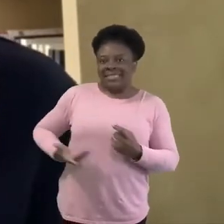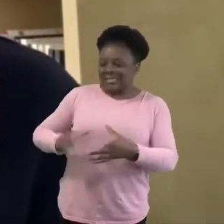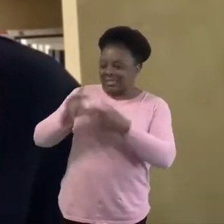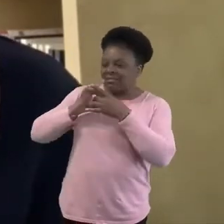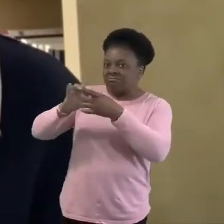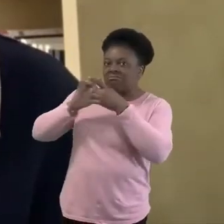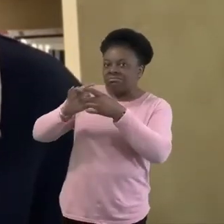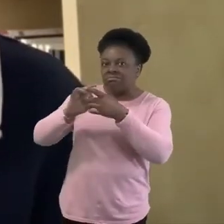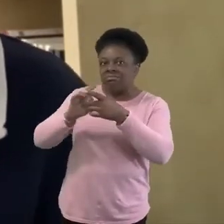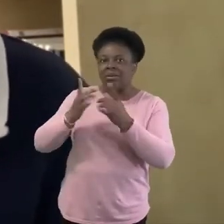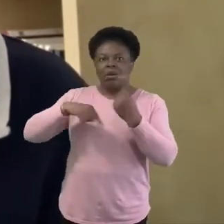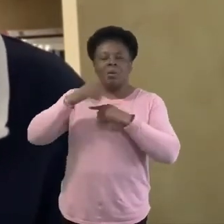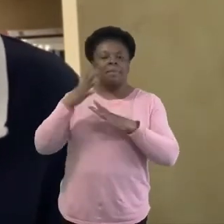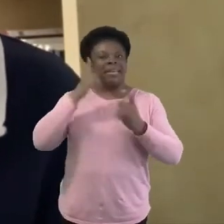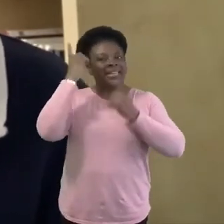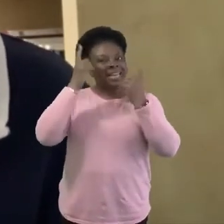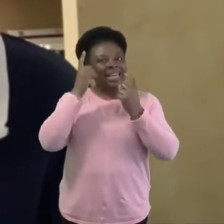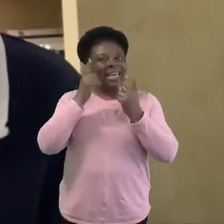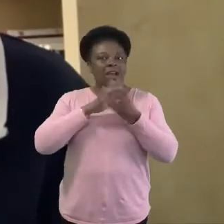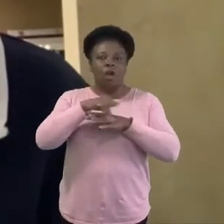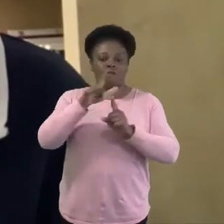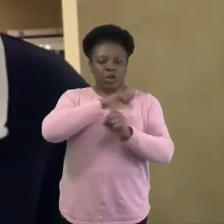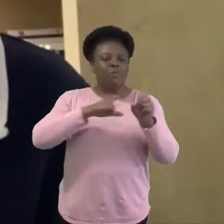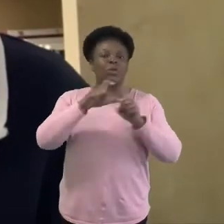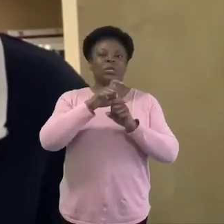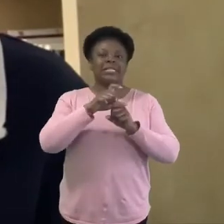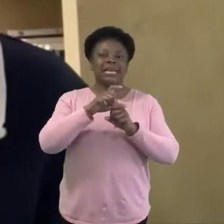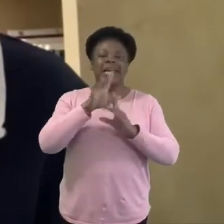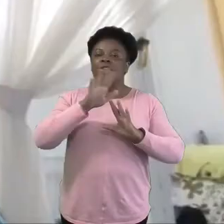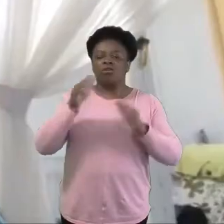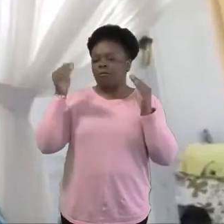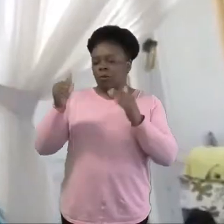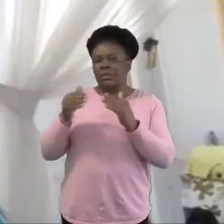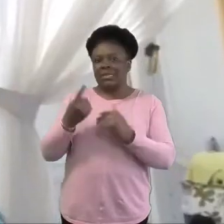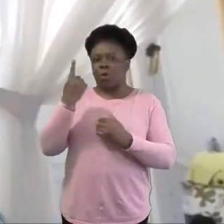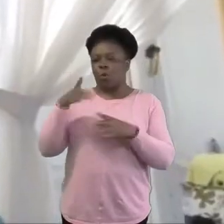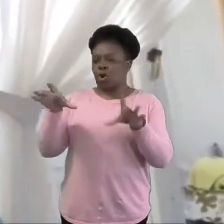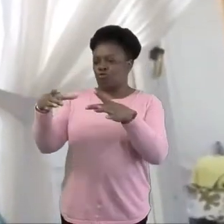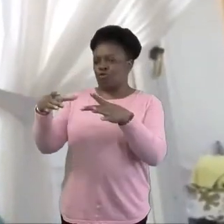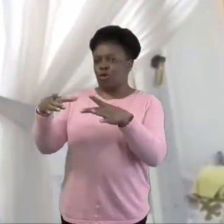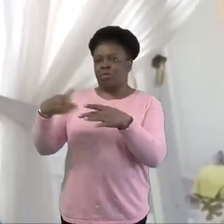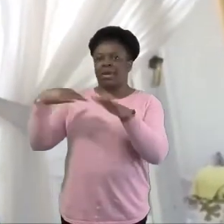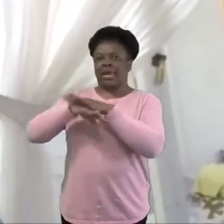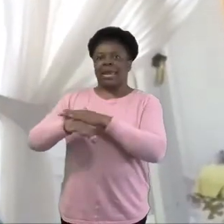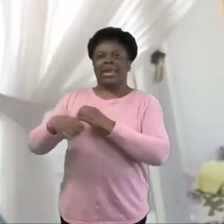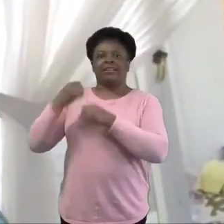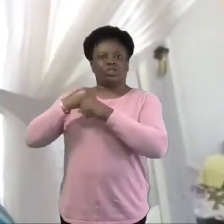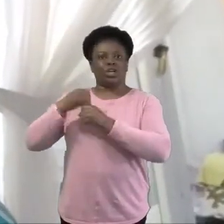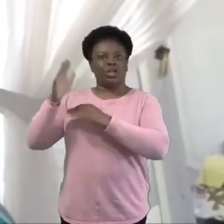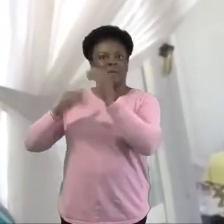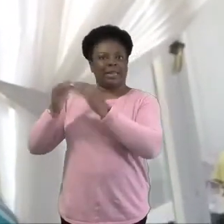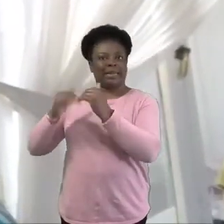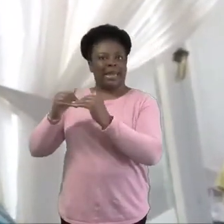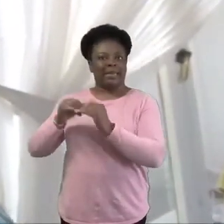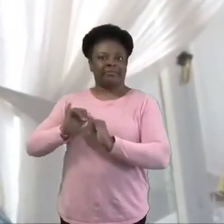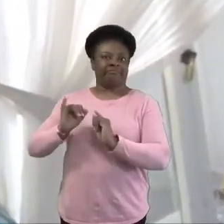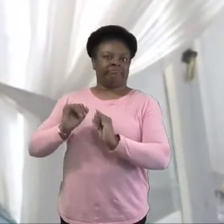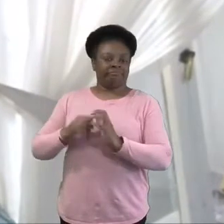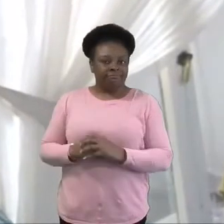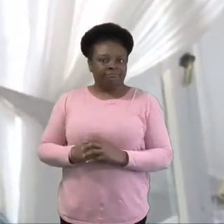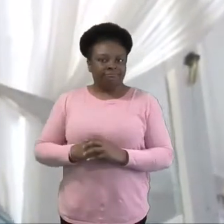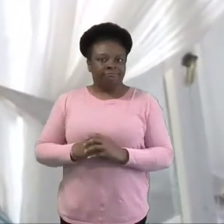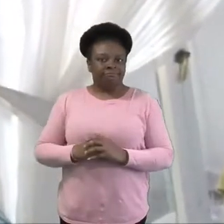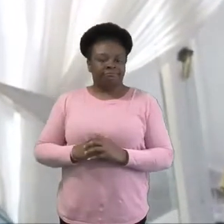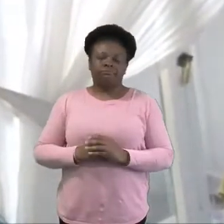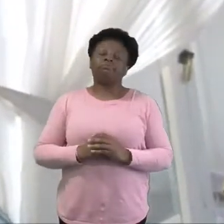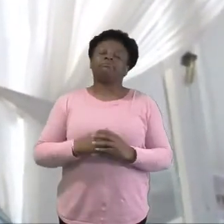has been about just one group of people in the building. One of the challenging things has been not being able